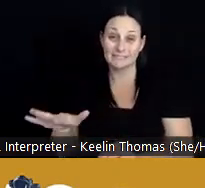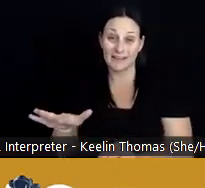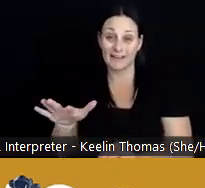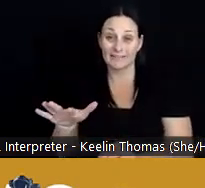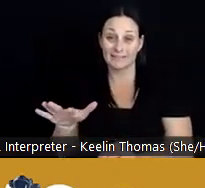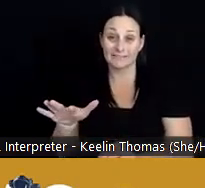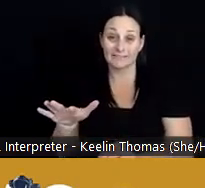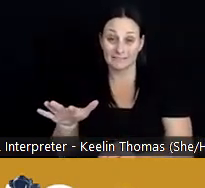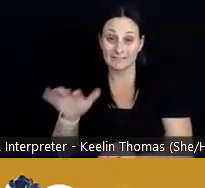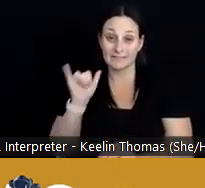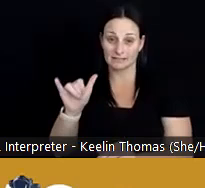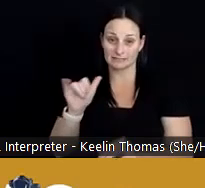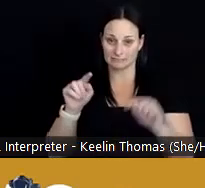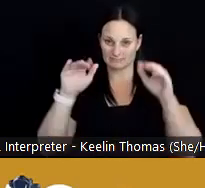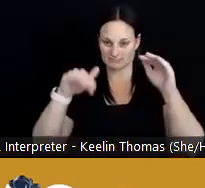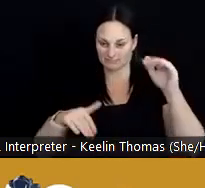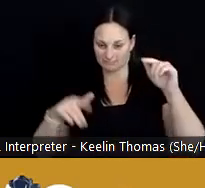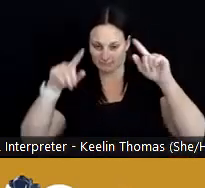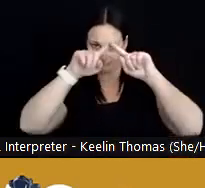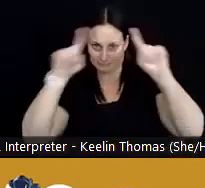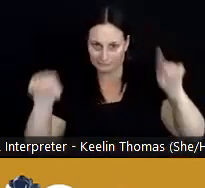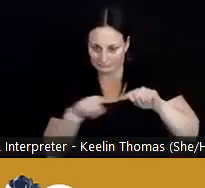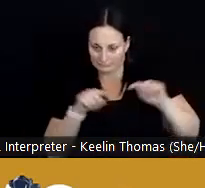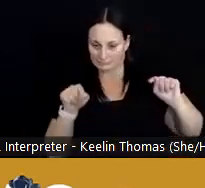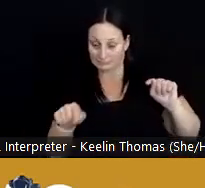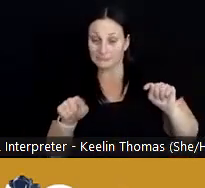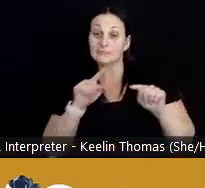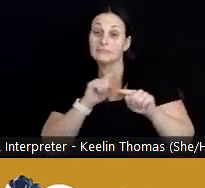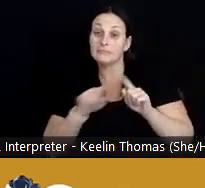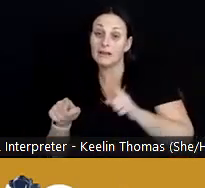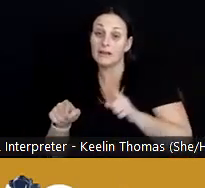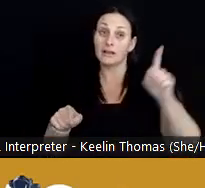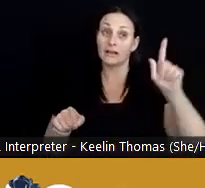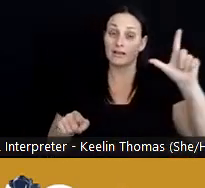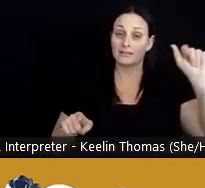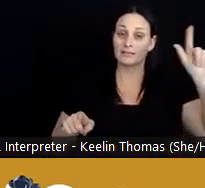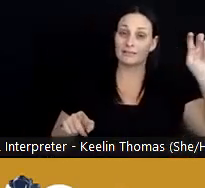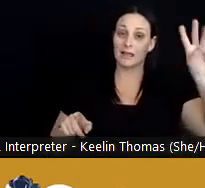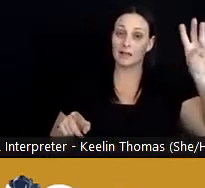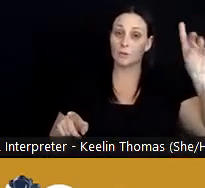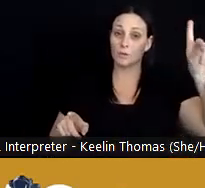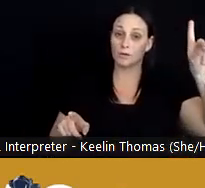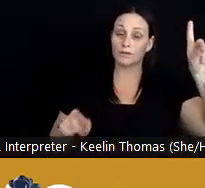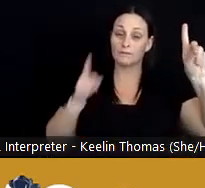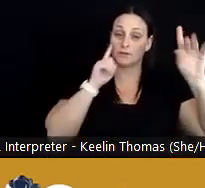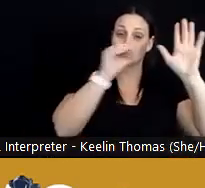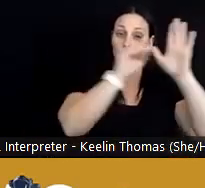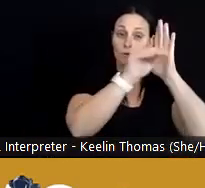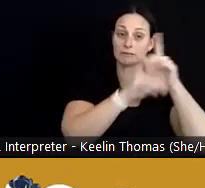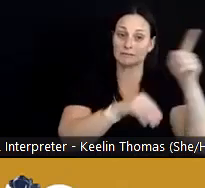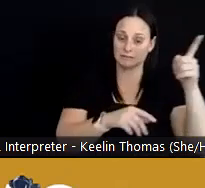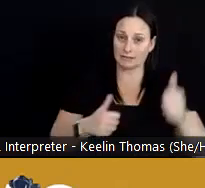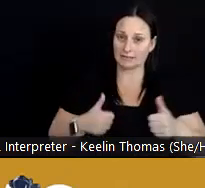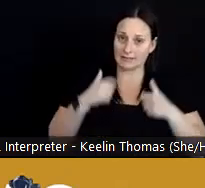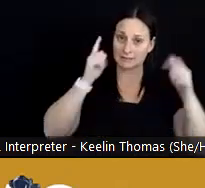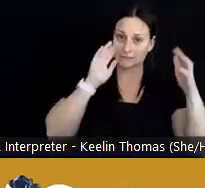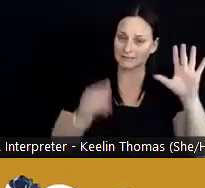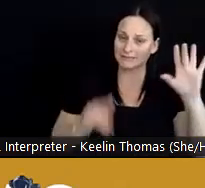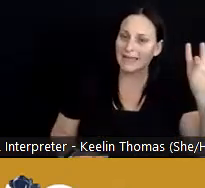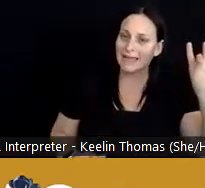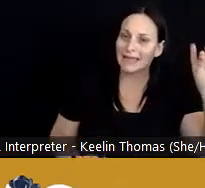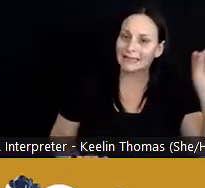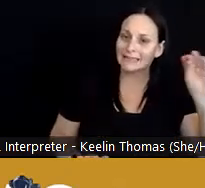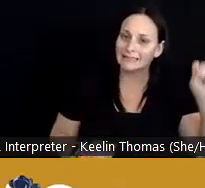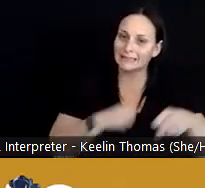That's at the bottom of my screen. However, up in the Lakewood area of New Orleans, the life expectancy is 80 years.